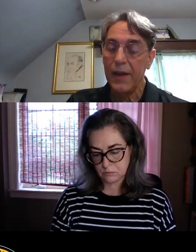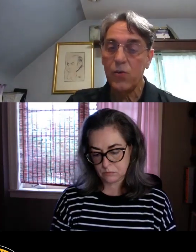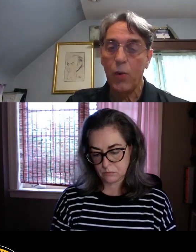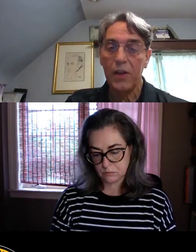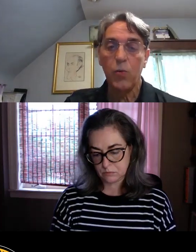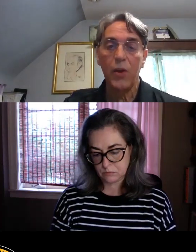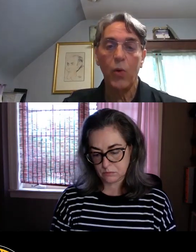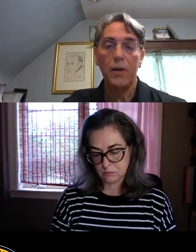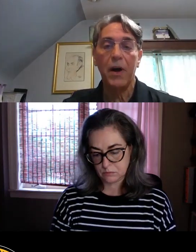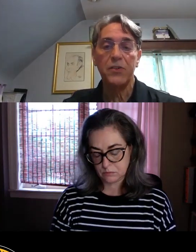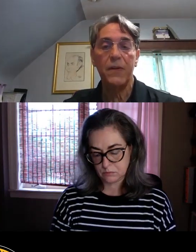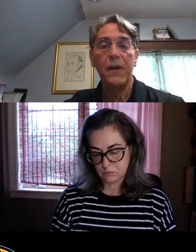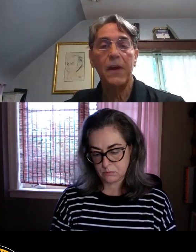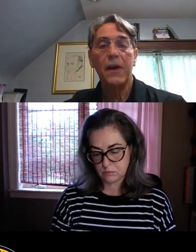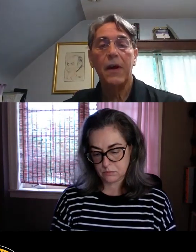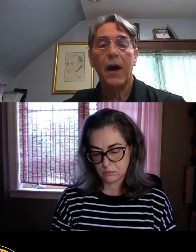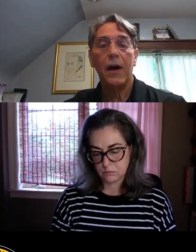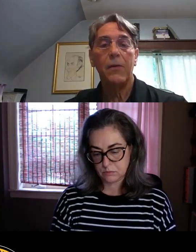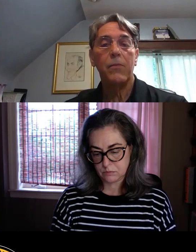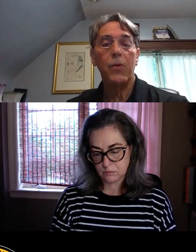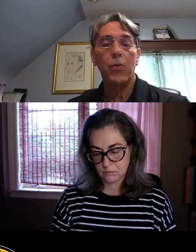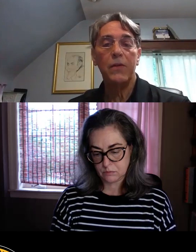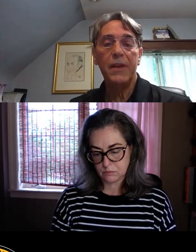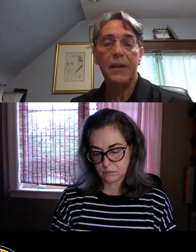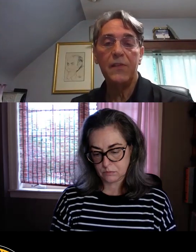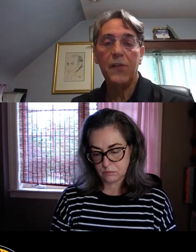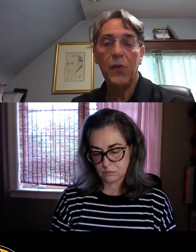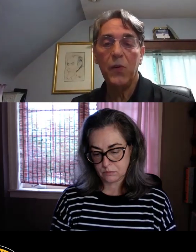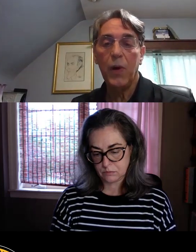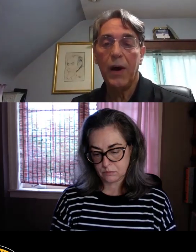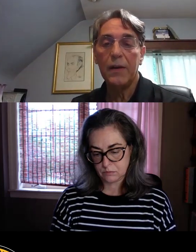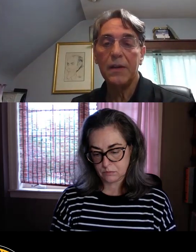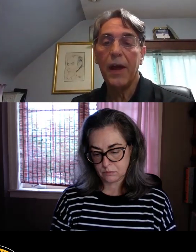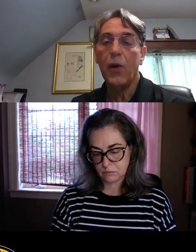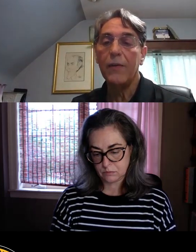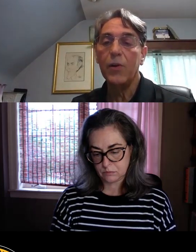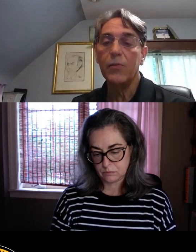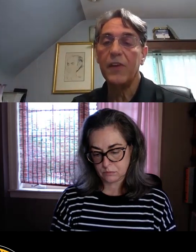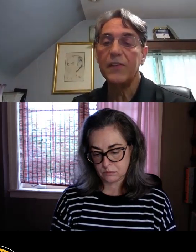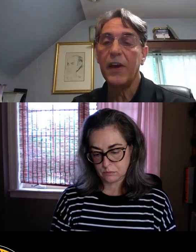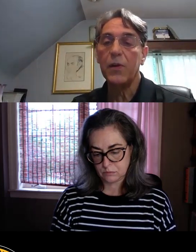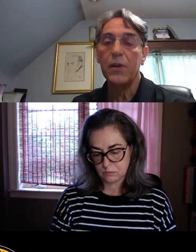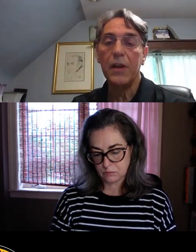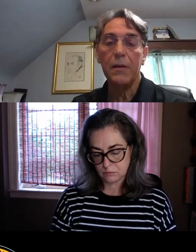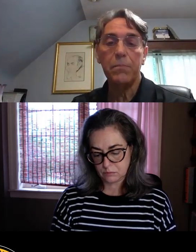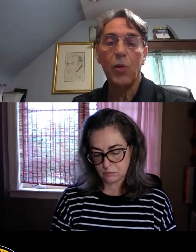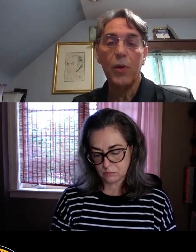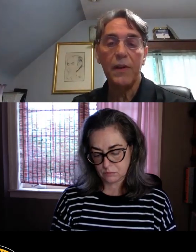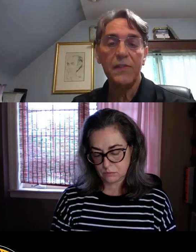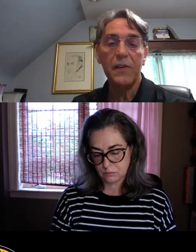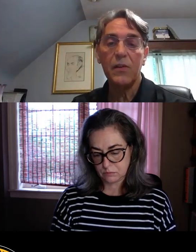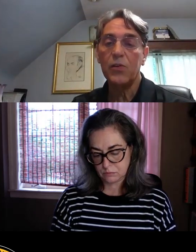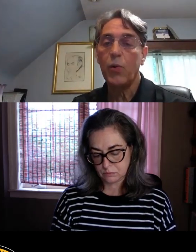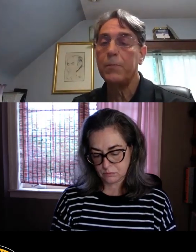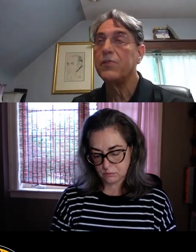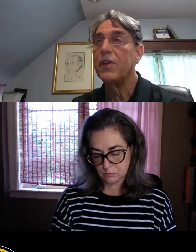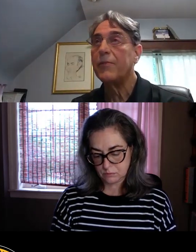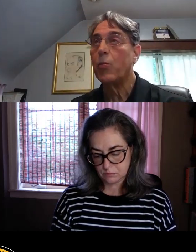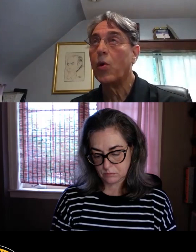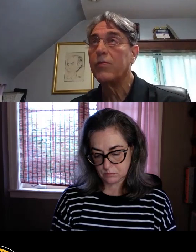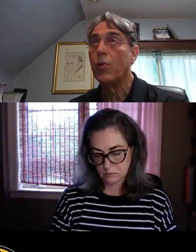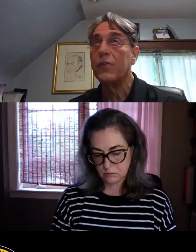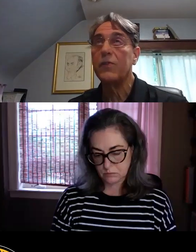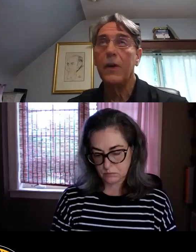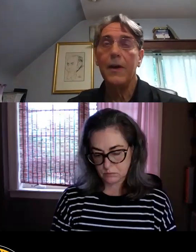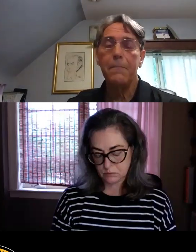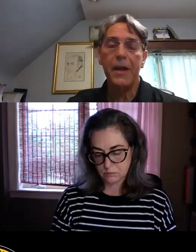that in that 2021 budget, we would have needed to lay off over 600 employees, 20%